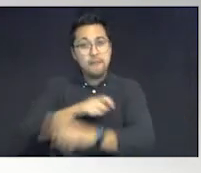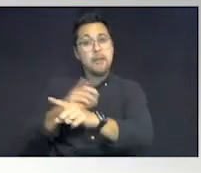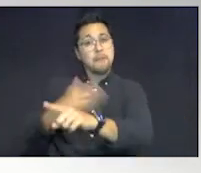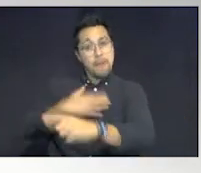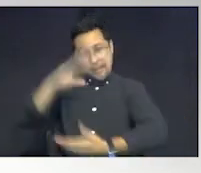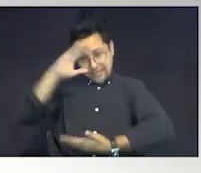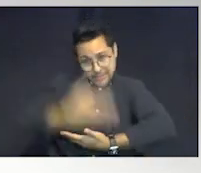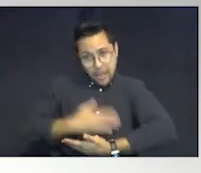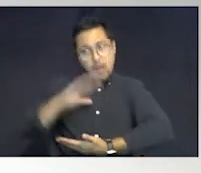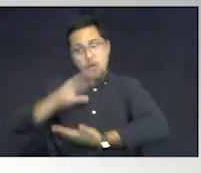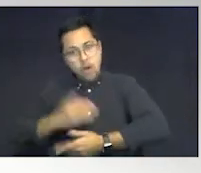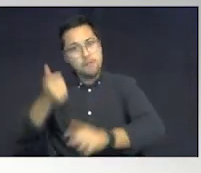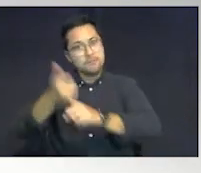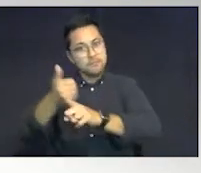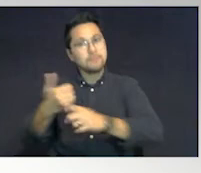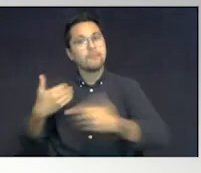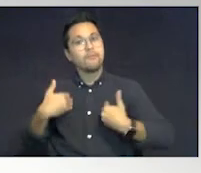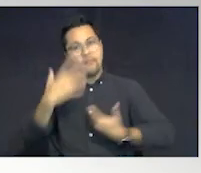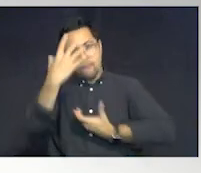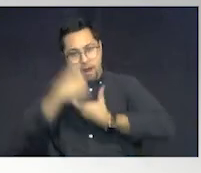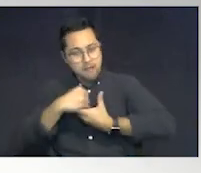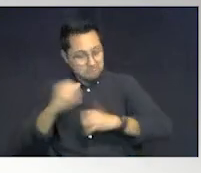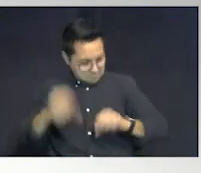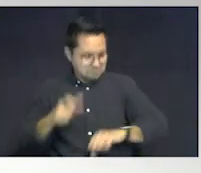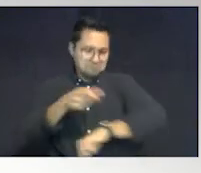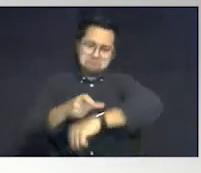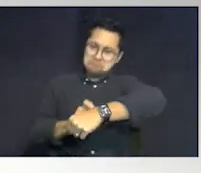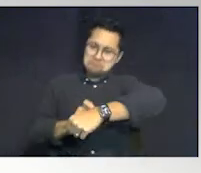son or daughter has autism. Bracelets.